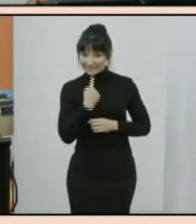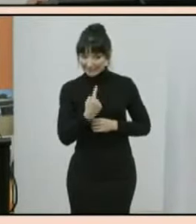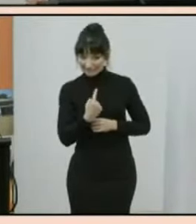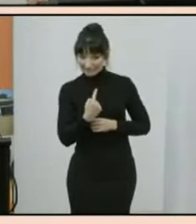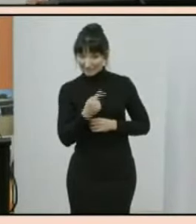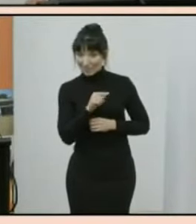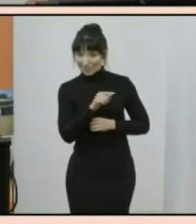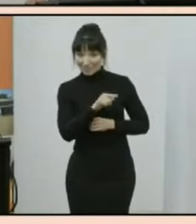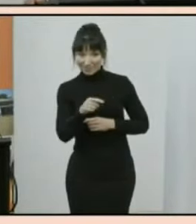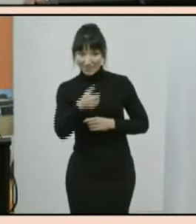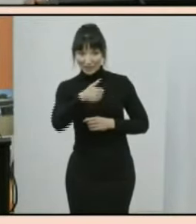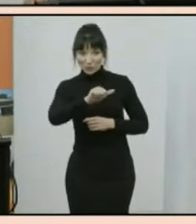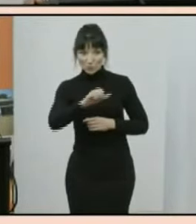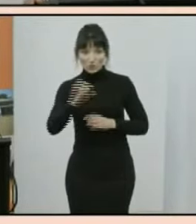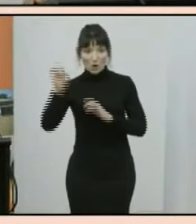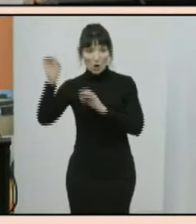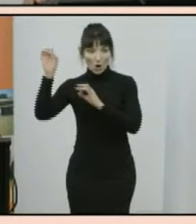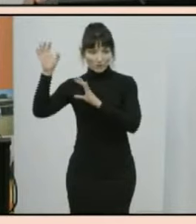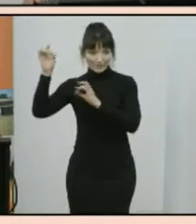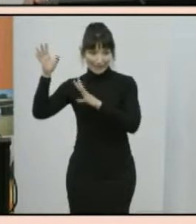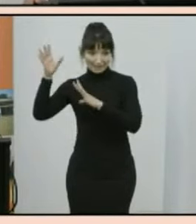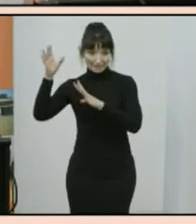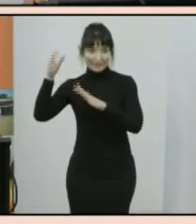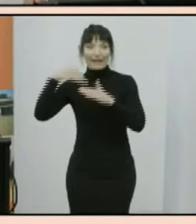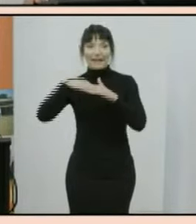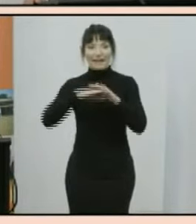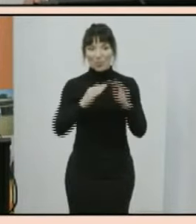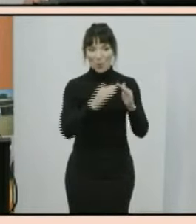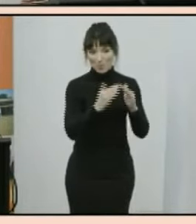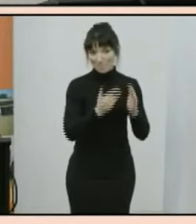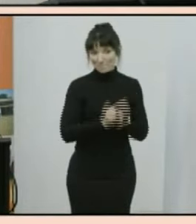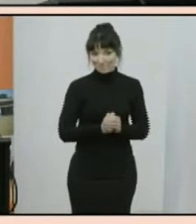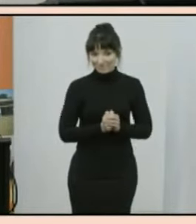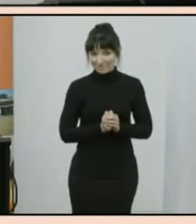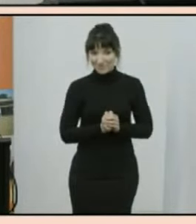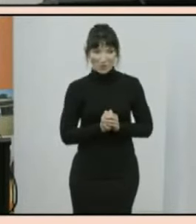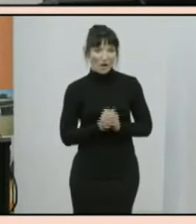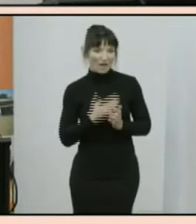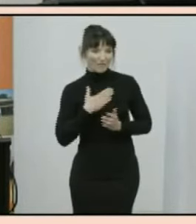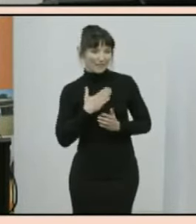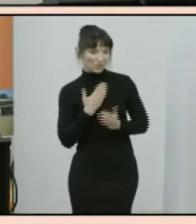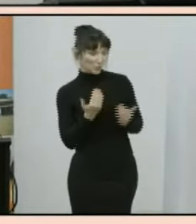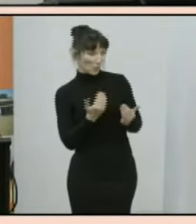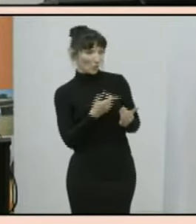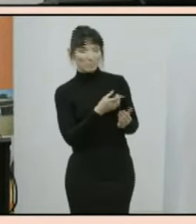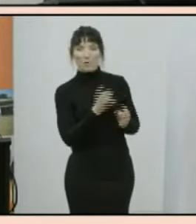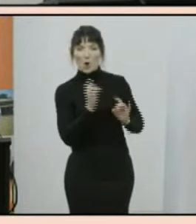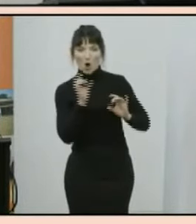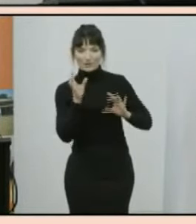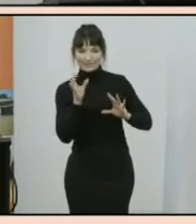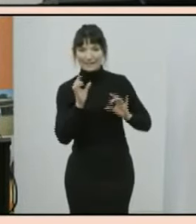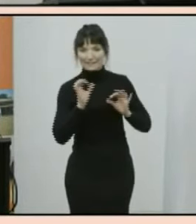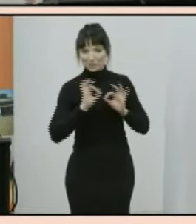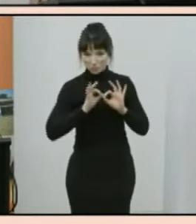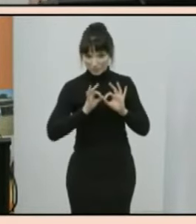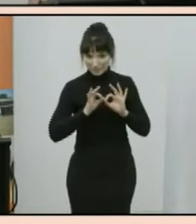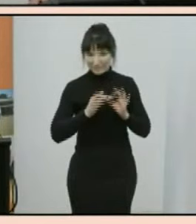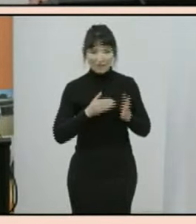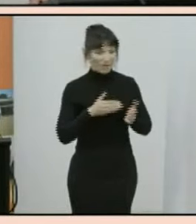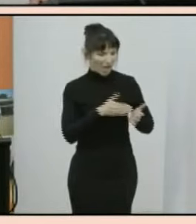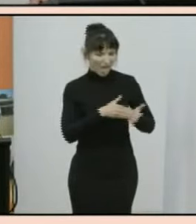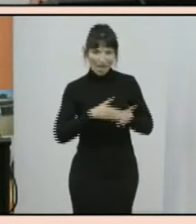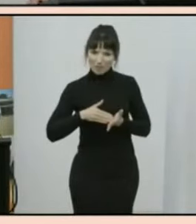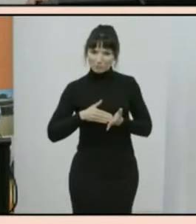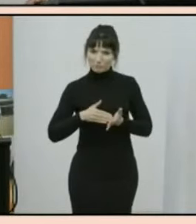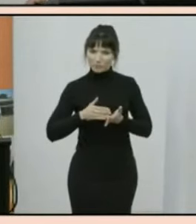the census that they use auslan at home i'm pleased to welcome our auslan interpreters today to help share our